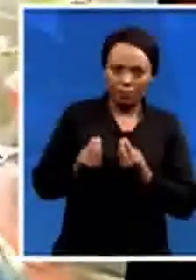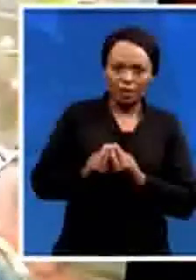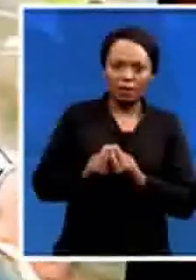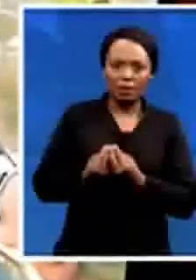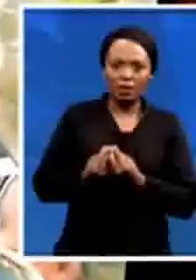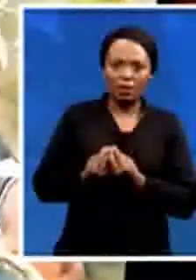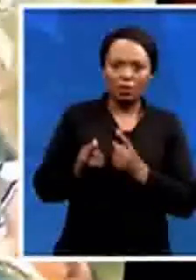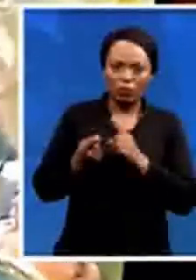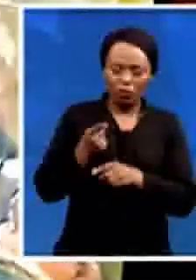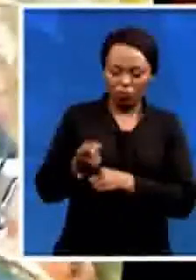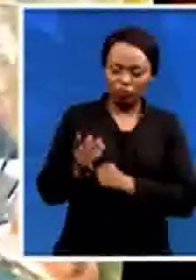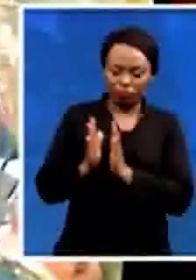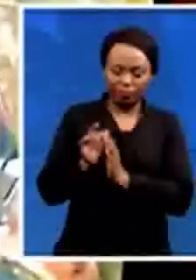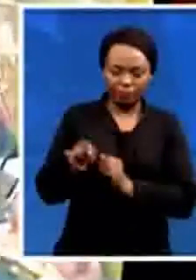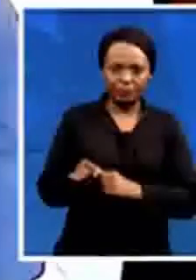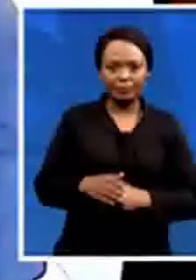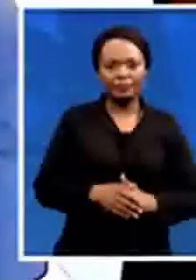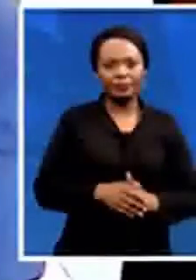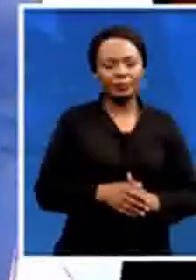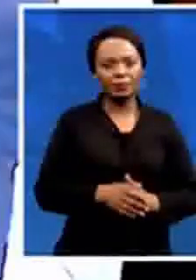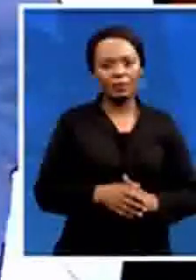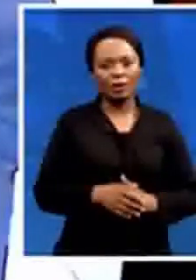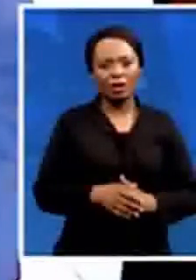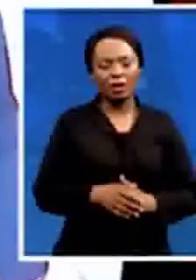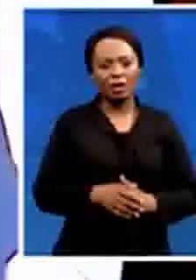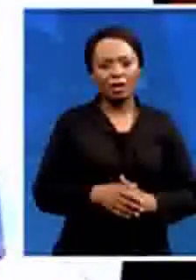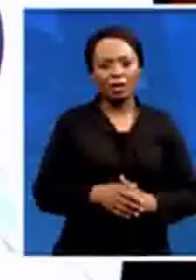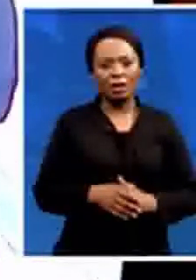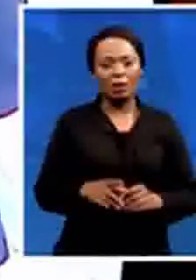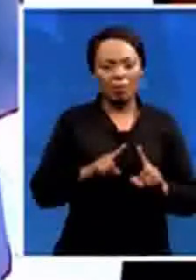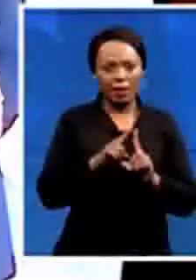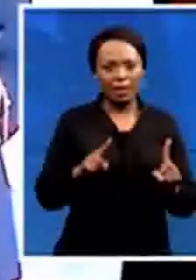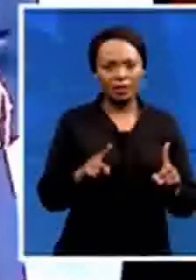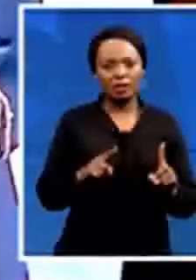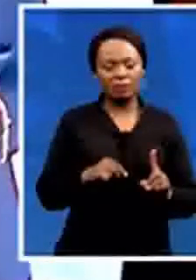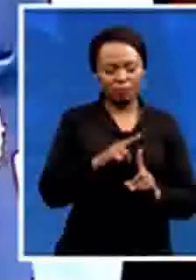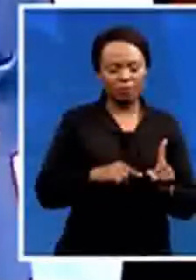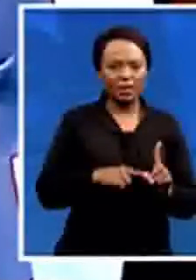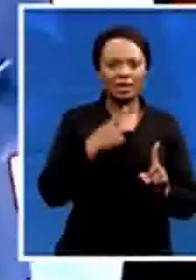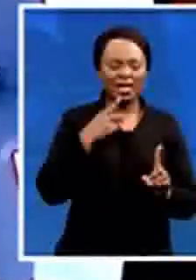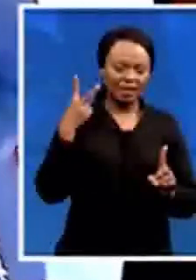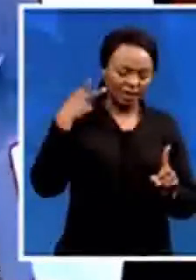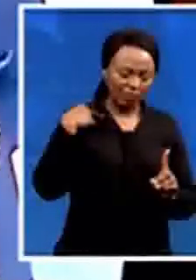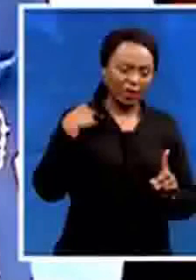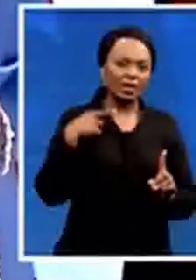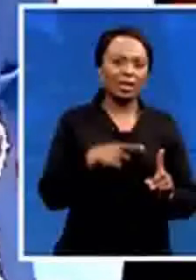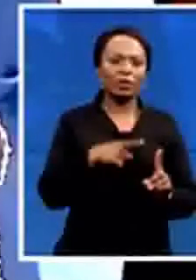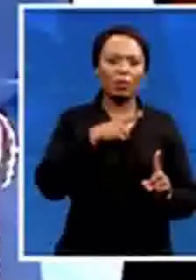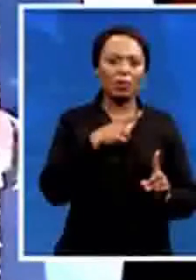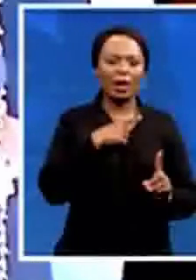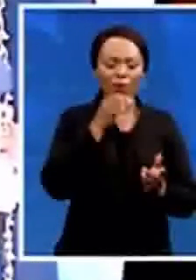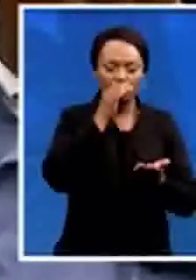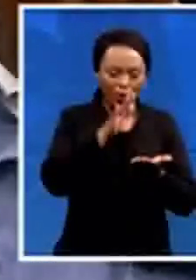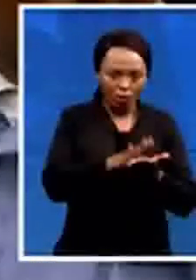Mpomadz is, however, disappointed that Joshua died before fulfilling his promise to visit affected families in South Africa.